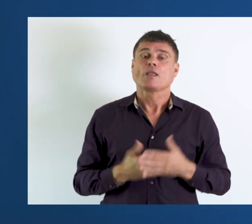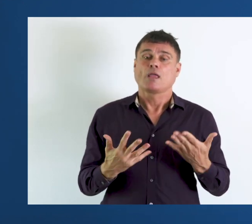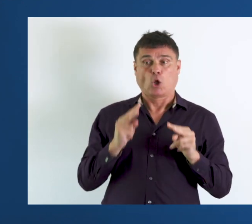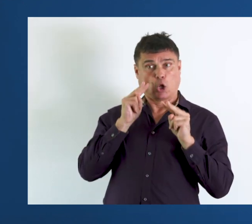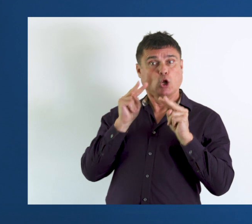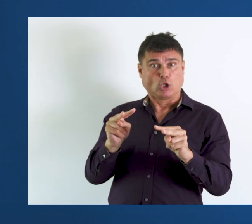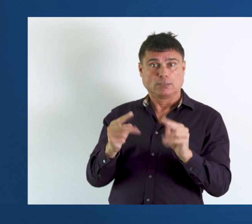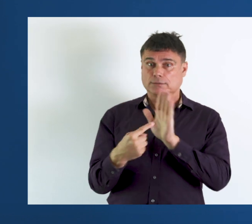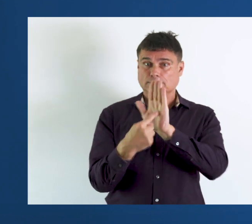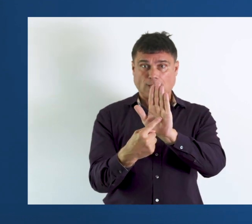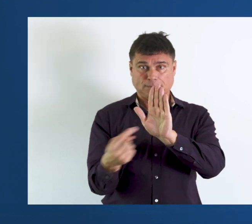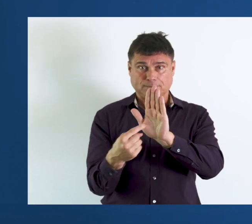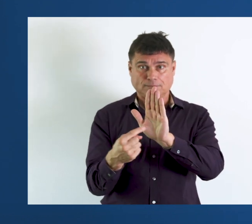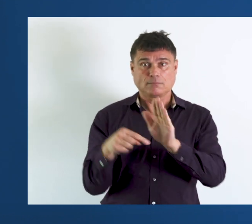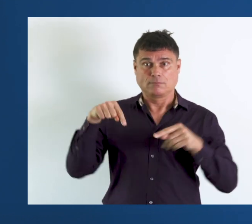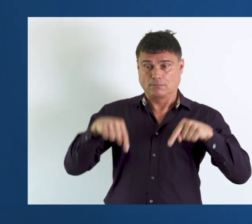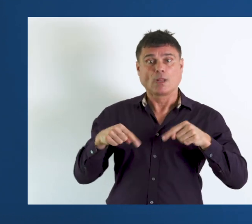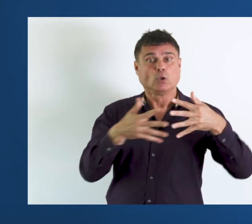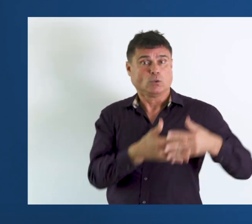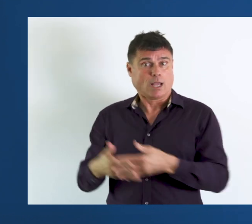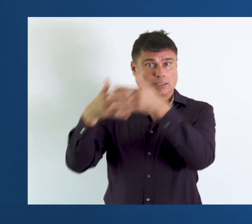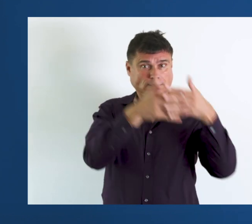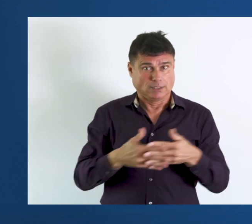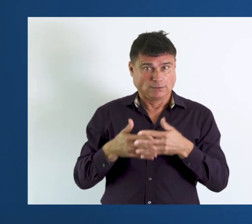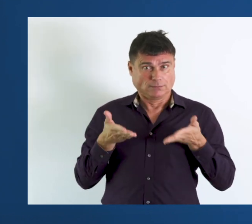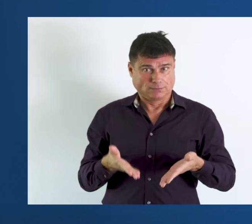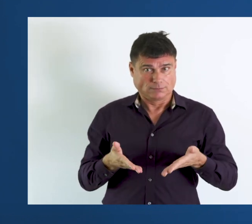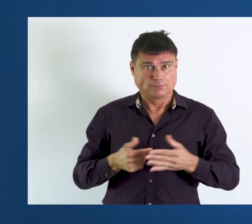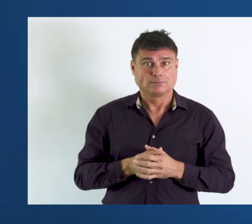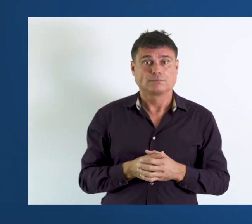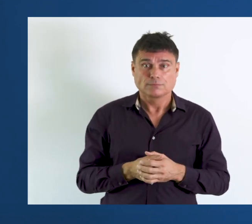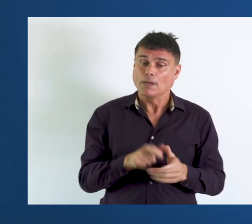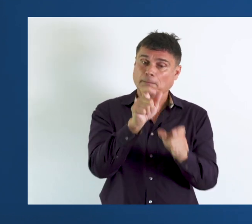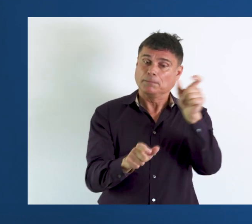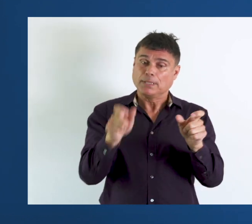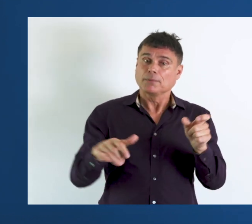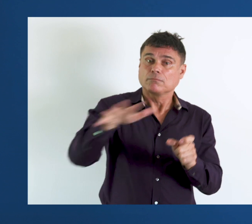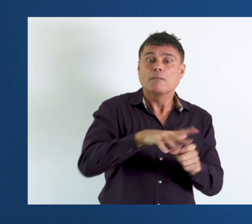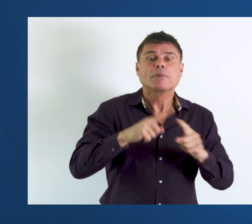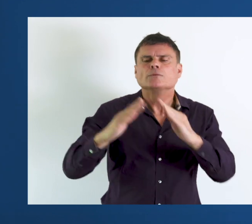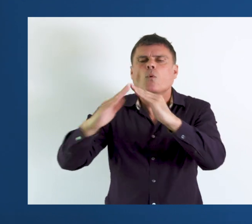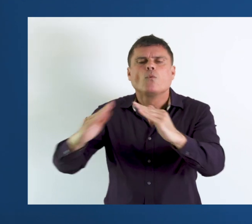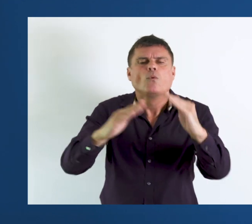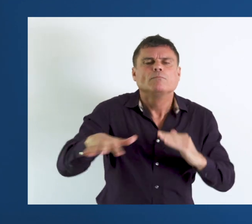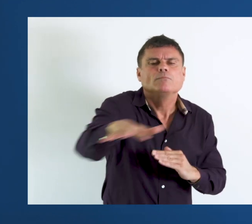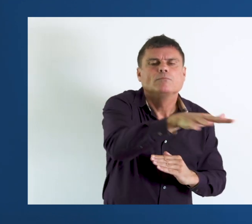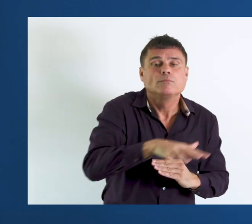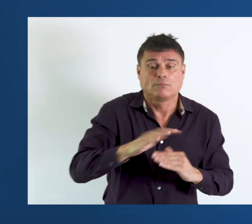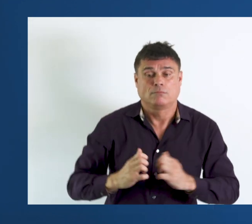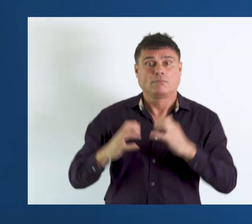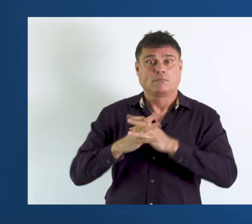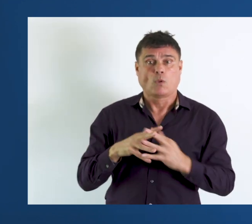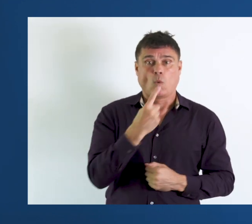Let's look at the example coming from the United States of America. This is the population and housing census that